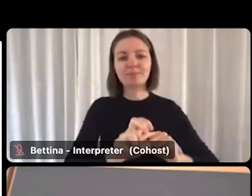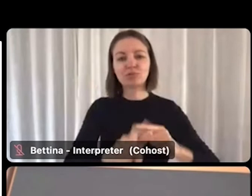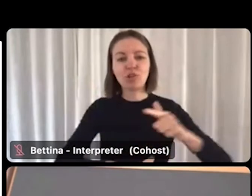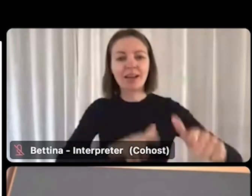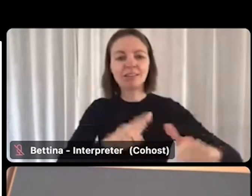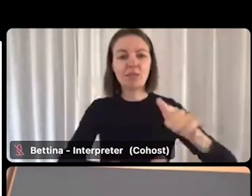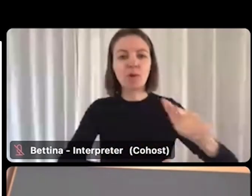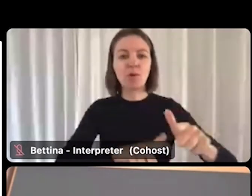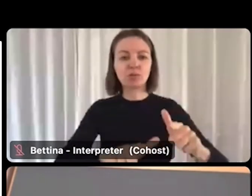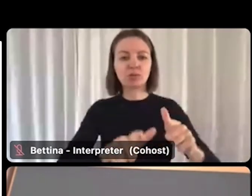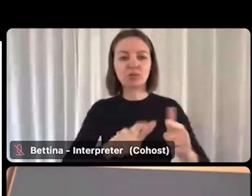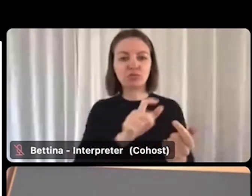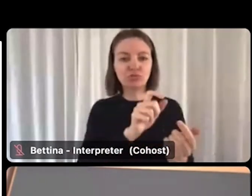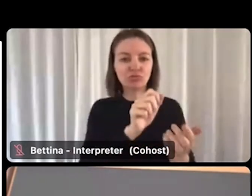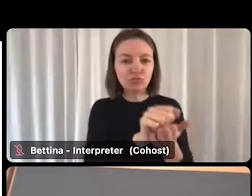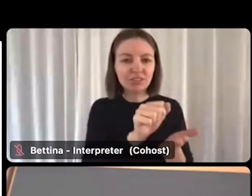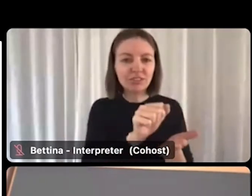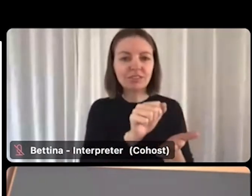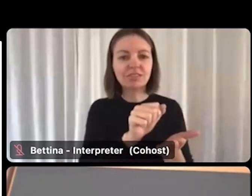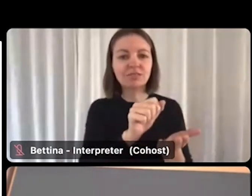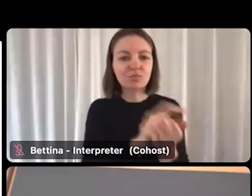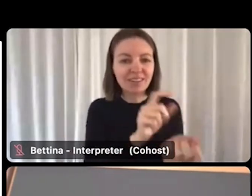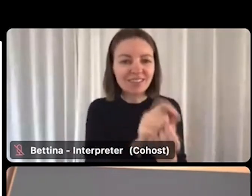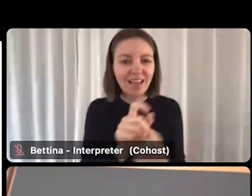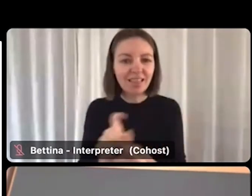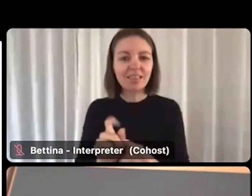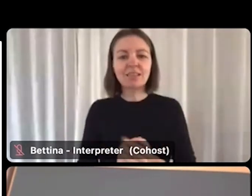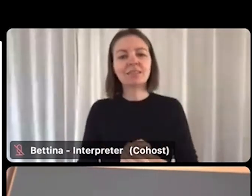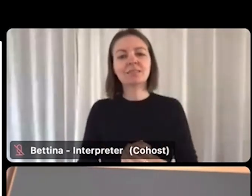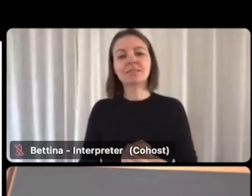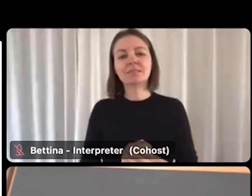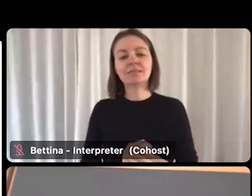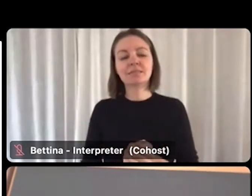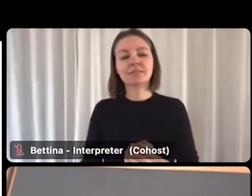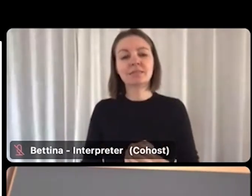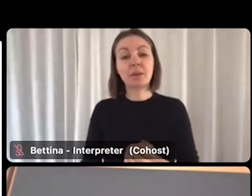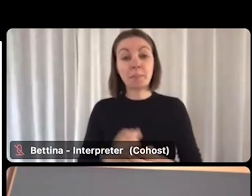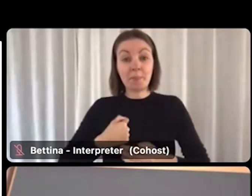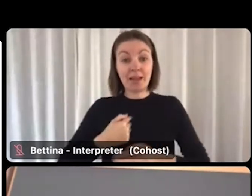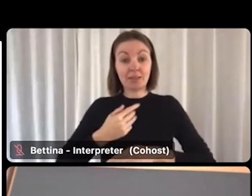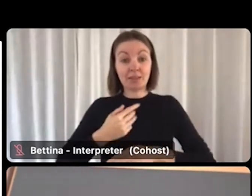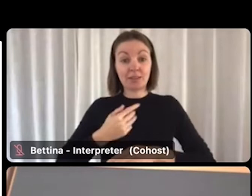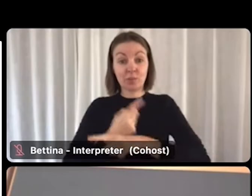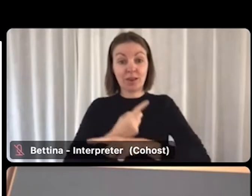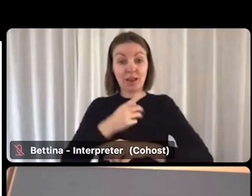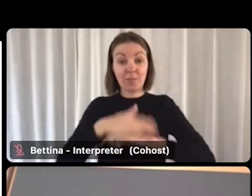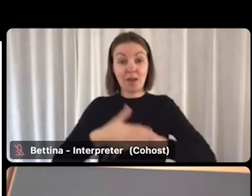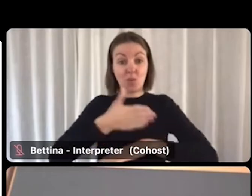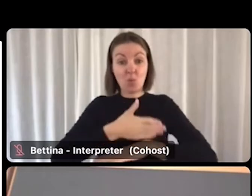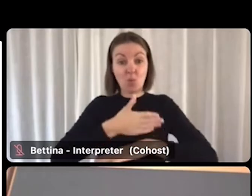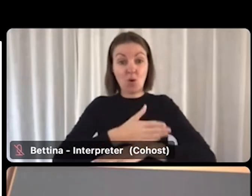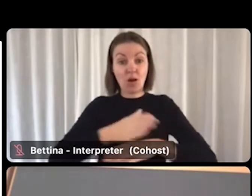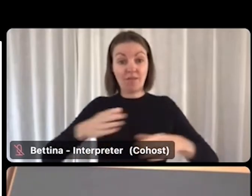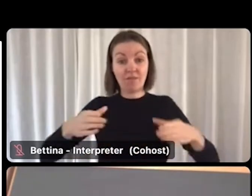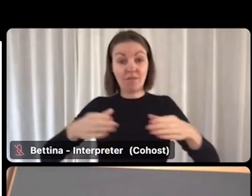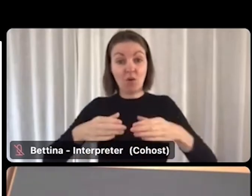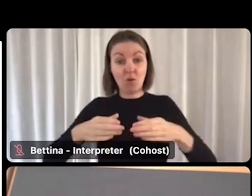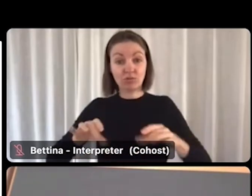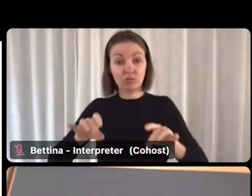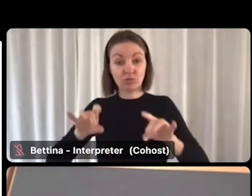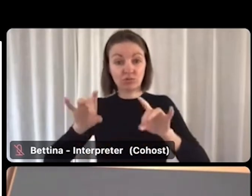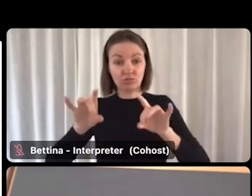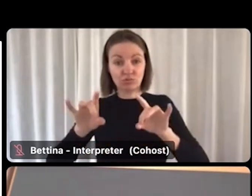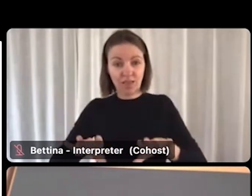and even into construction. While I'm here to talk about Workforce Australia today, the unemployment service to assist